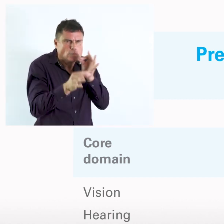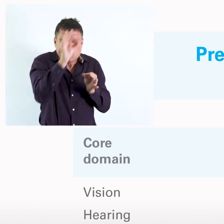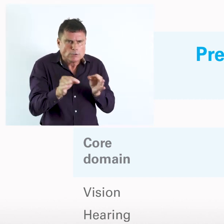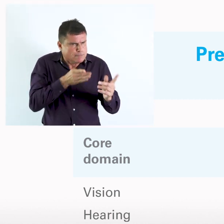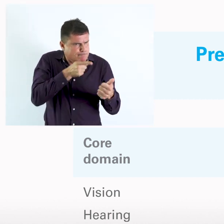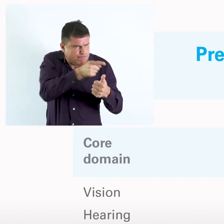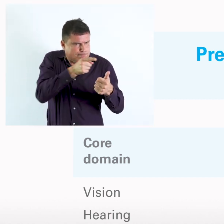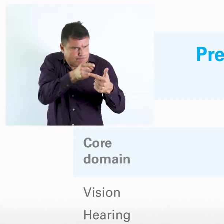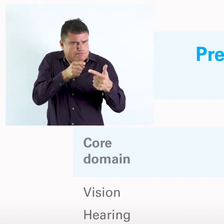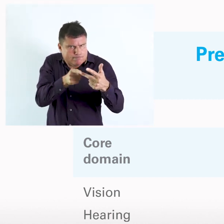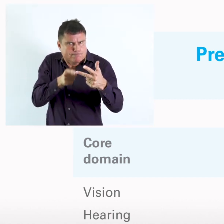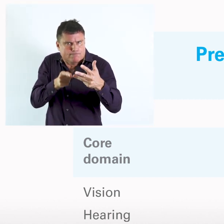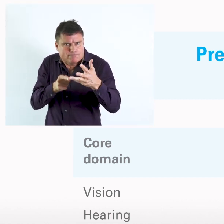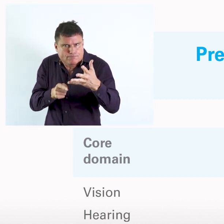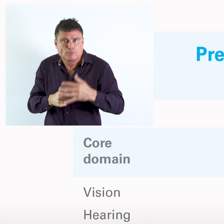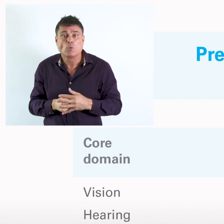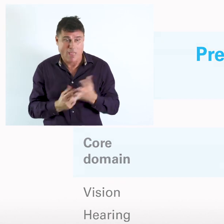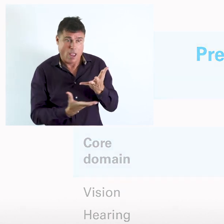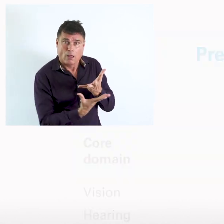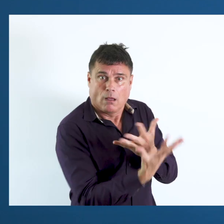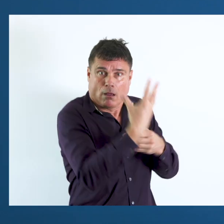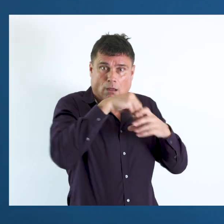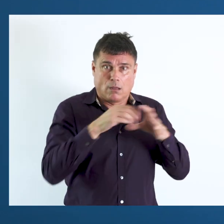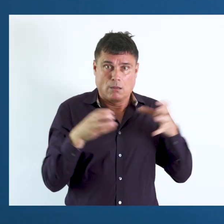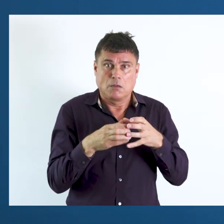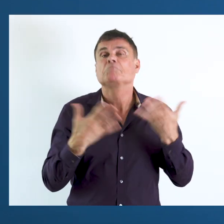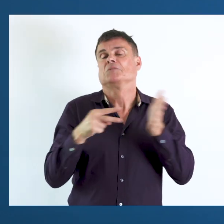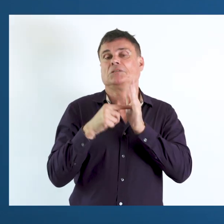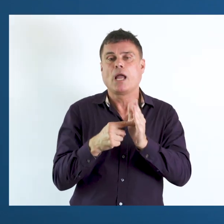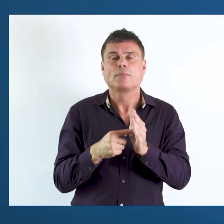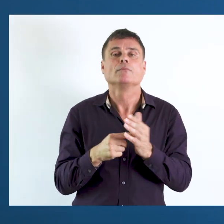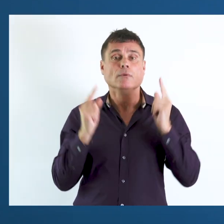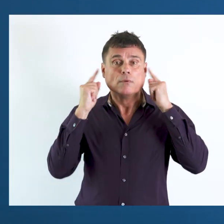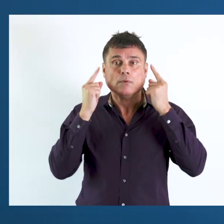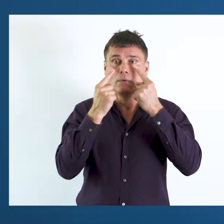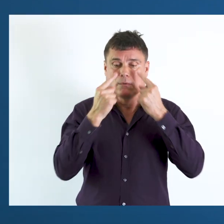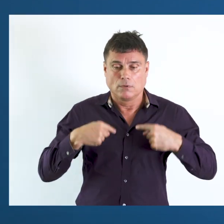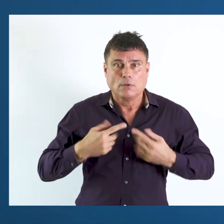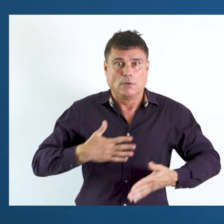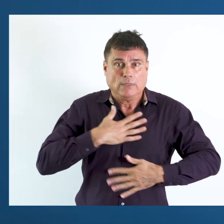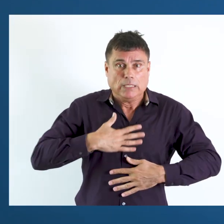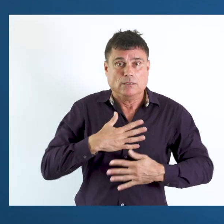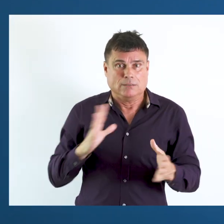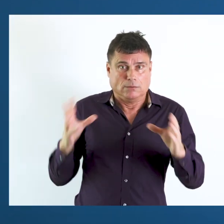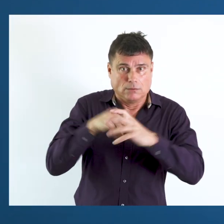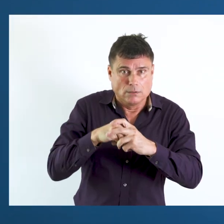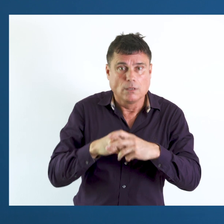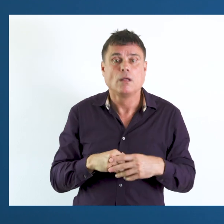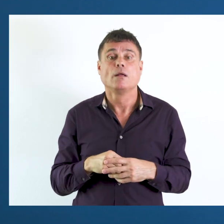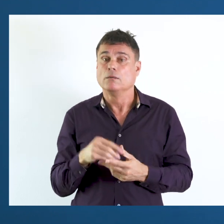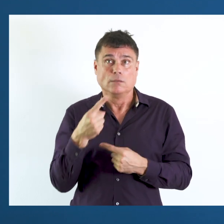using these questions. We can combine information also to look at, for example, sensory